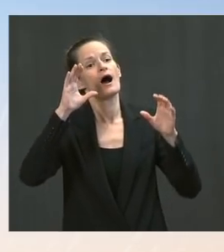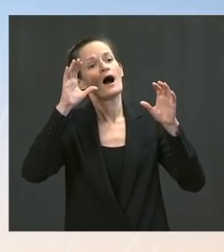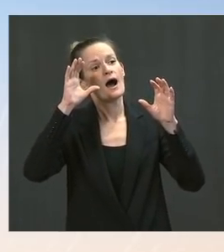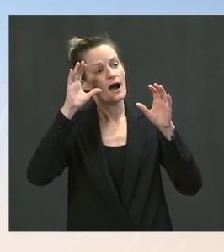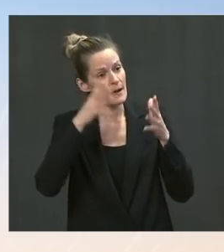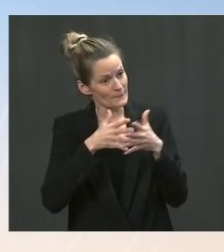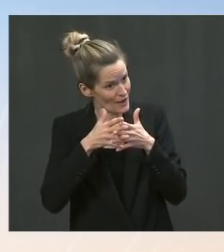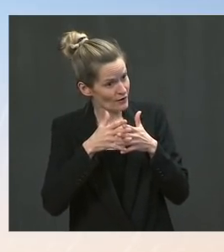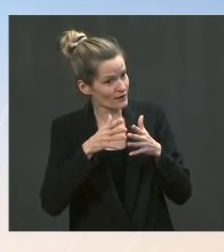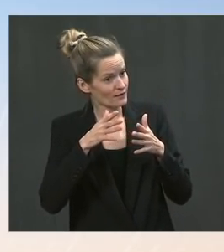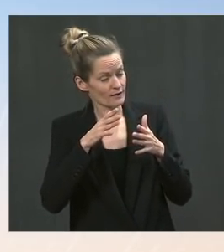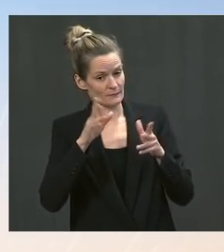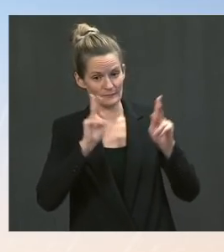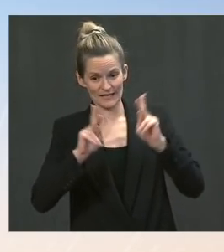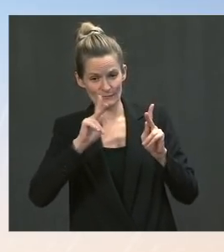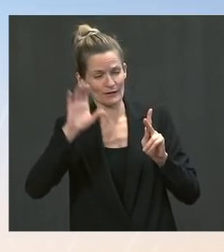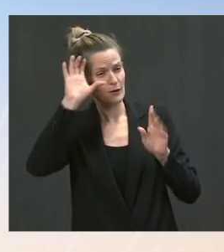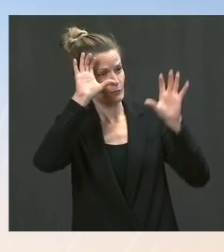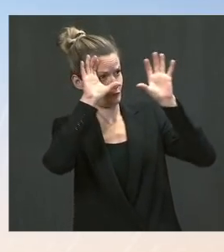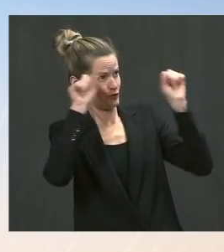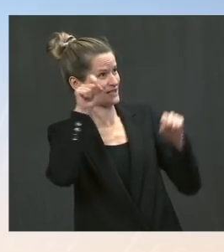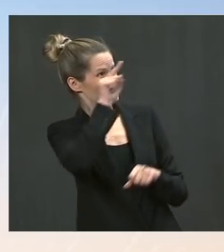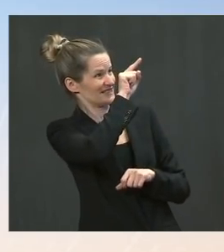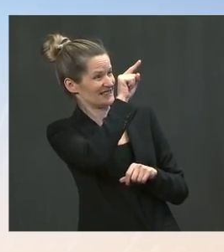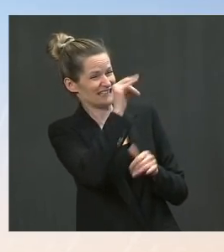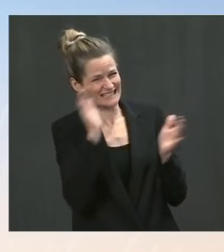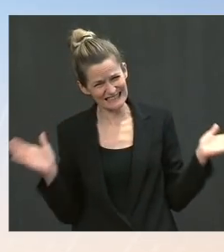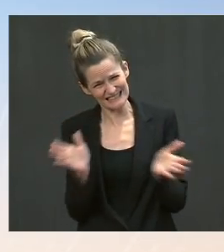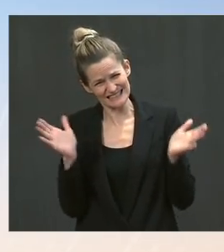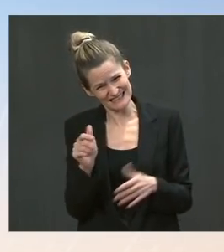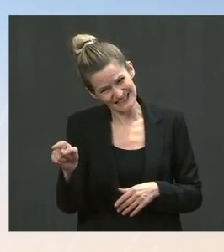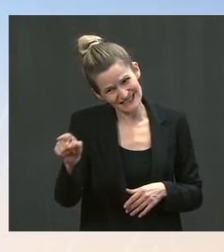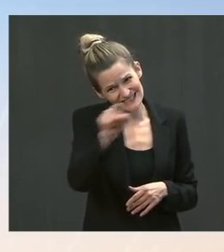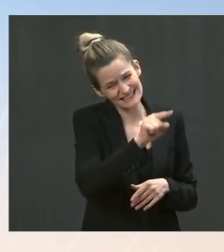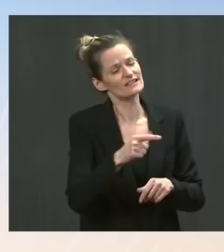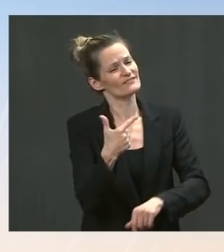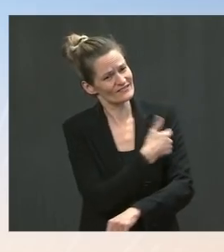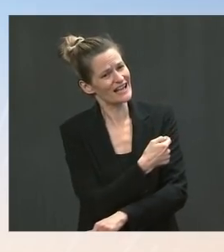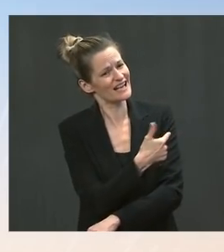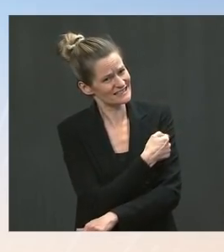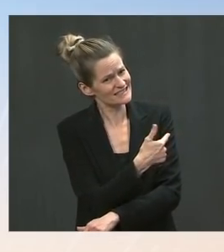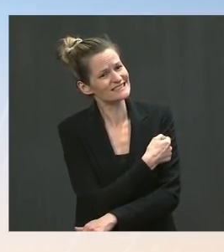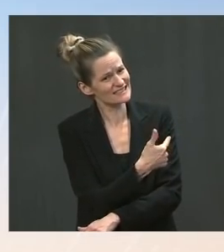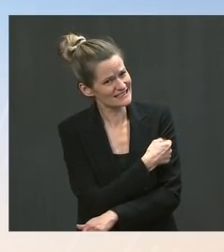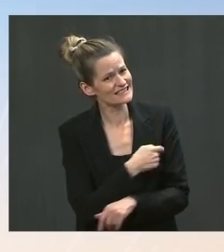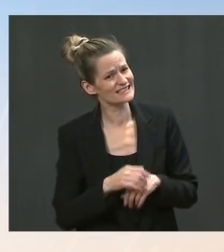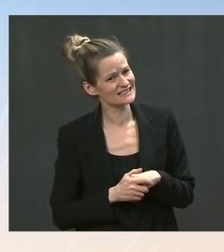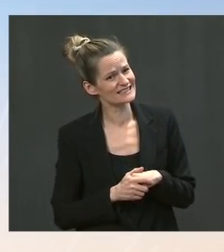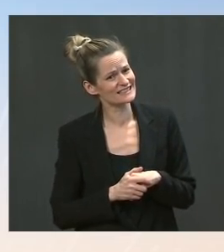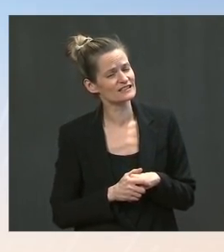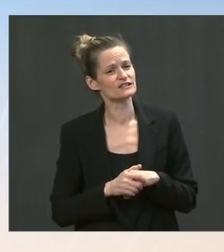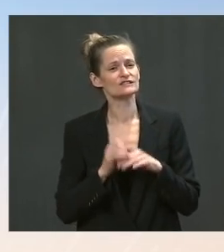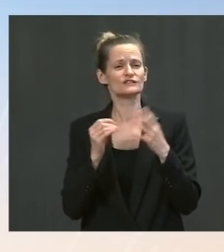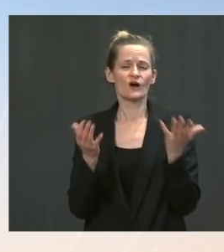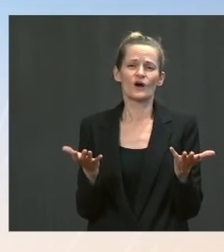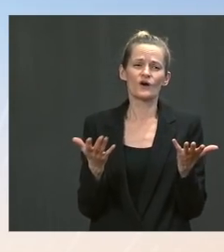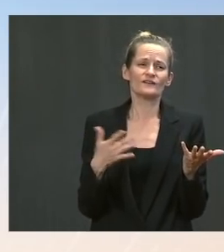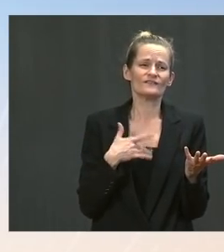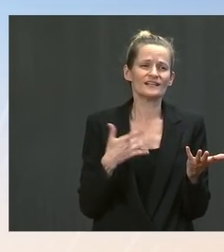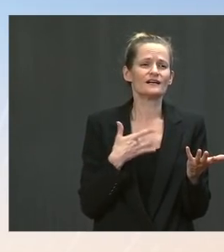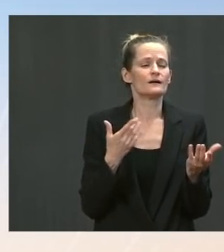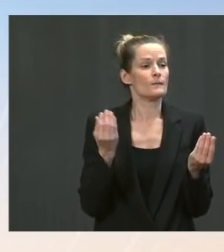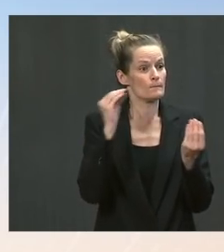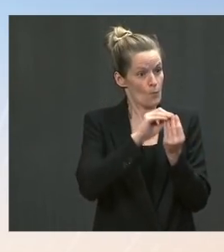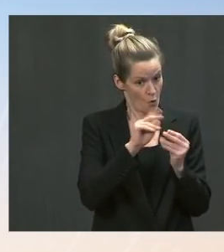economic relief to those who need it. And I would say, yes, the top-line number is very encouraging, but there are also very